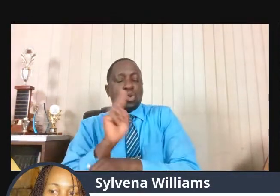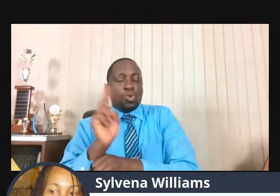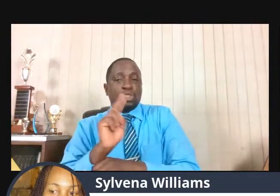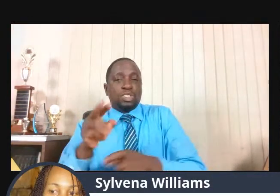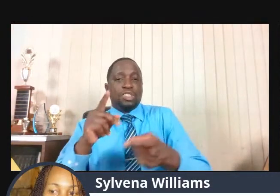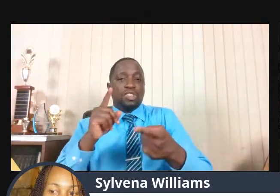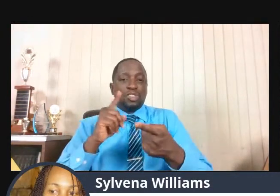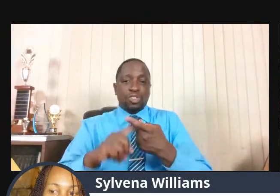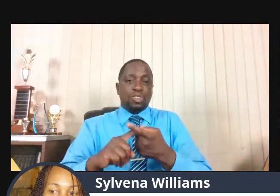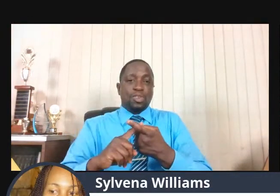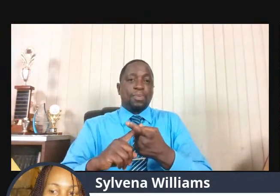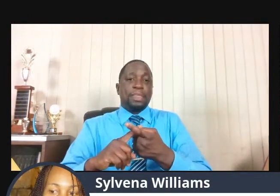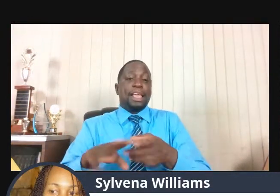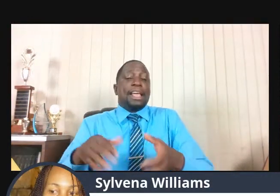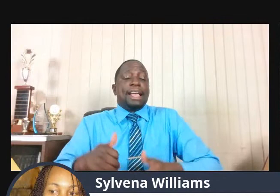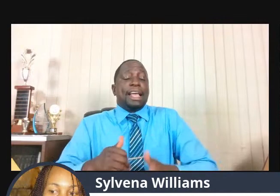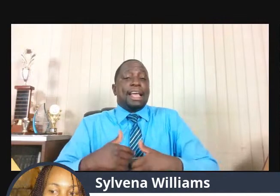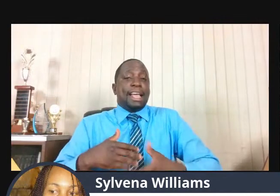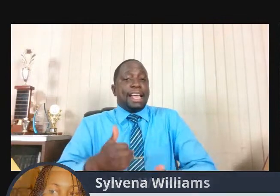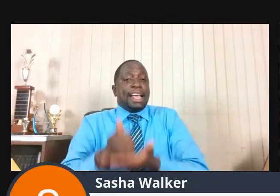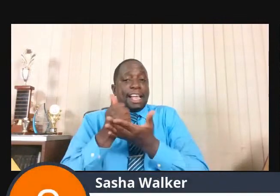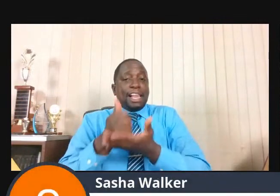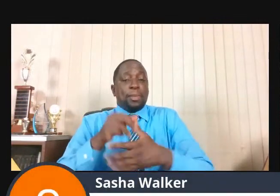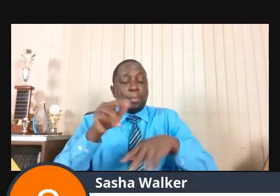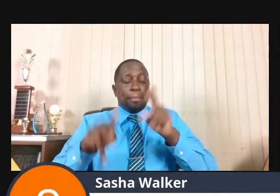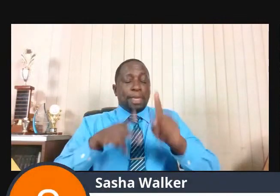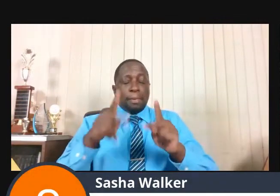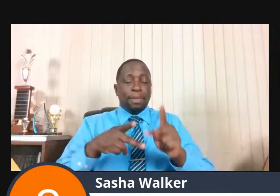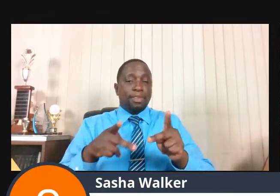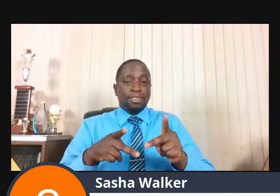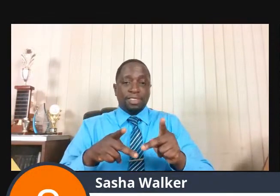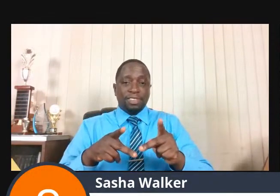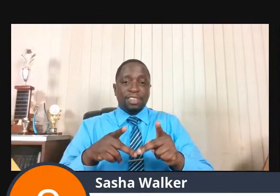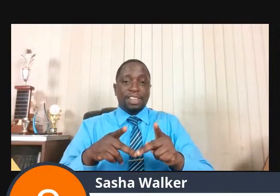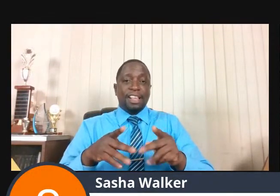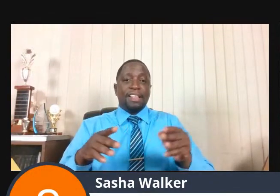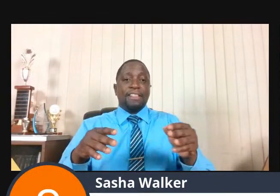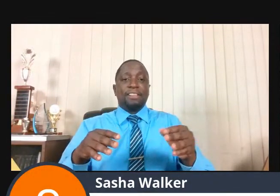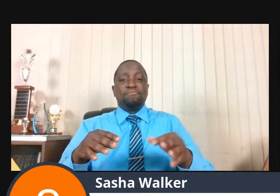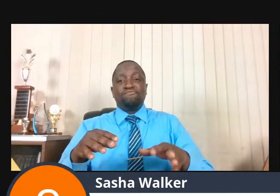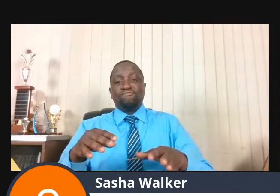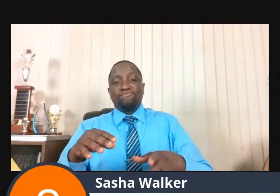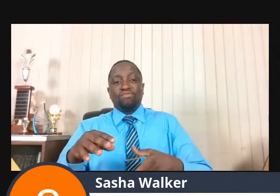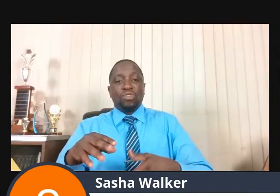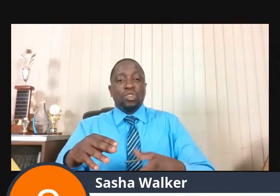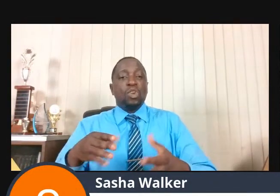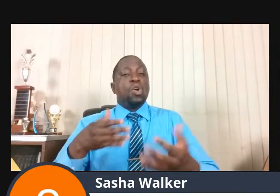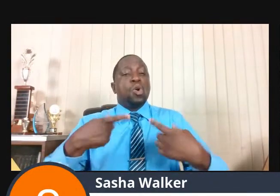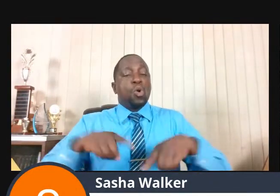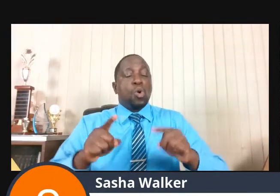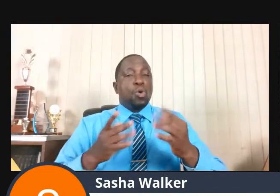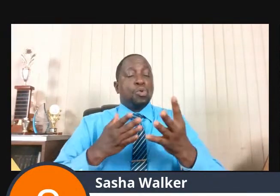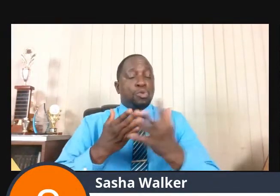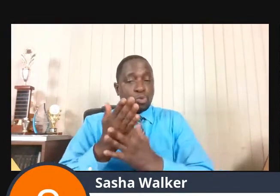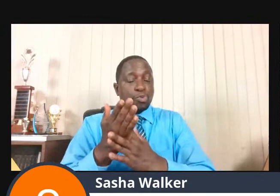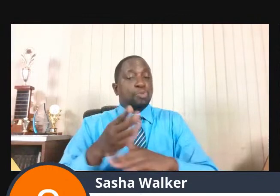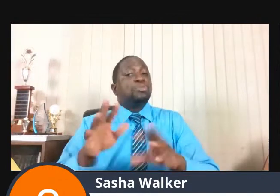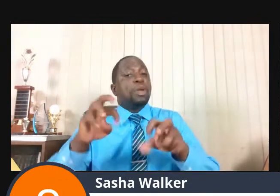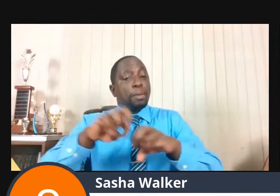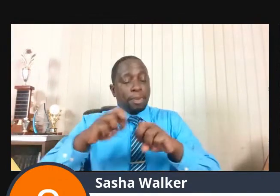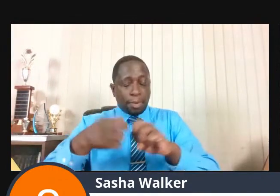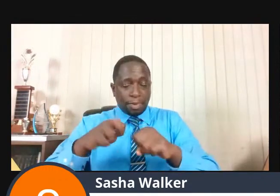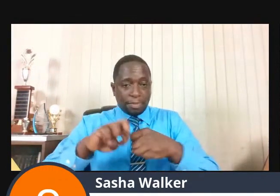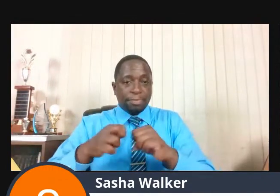individuals and helping them to get out of the fog of depression or a judgmental and